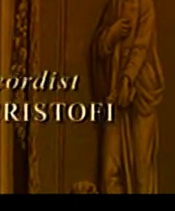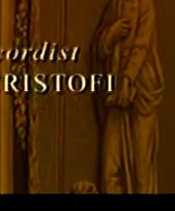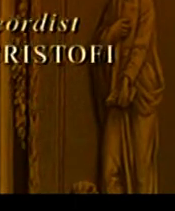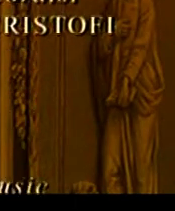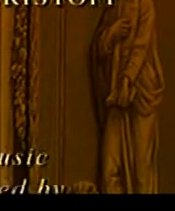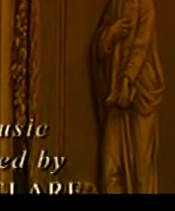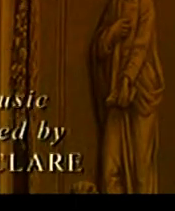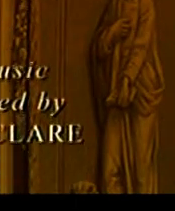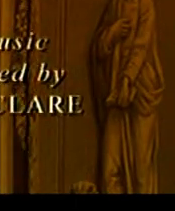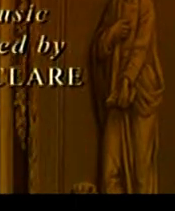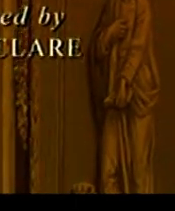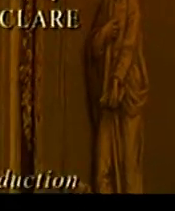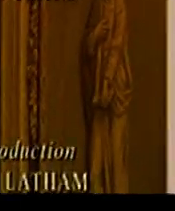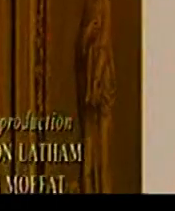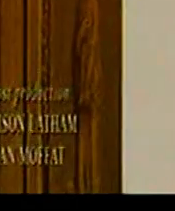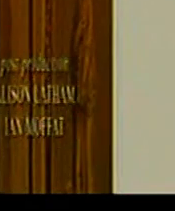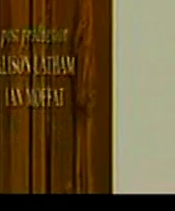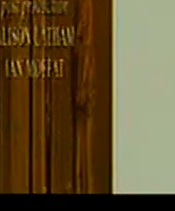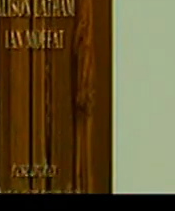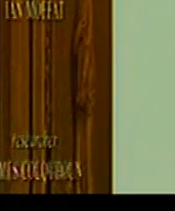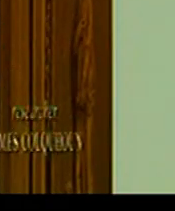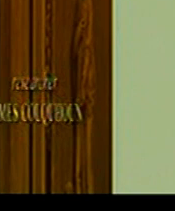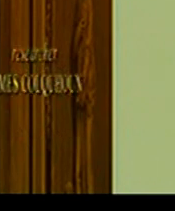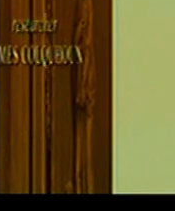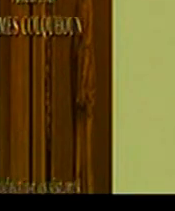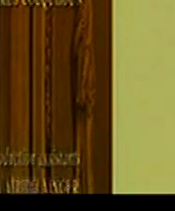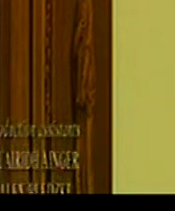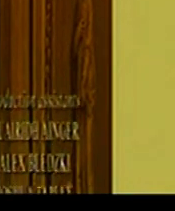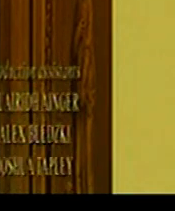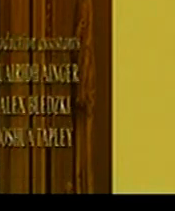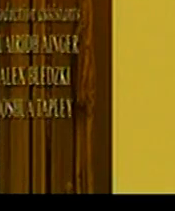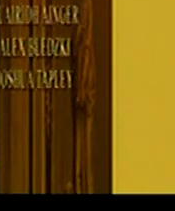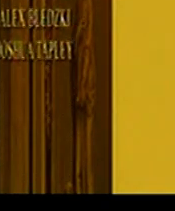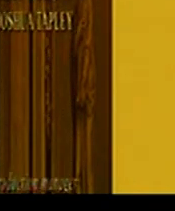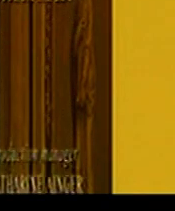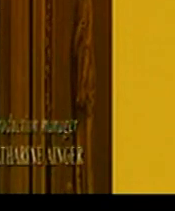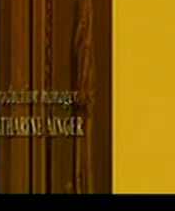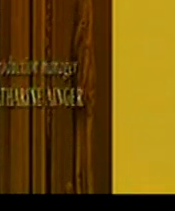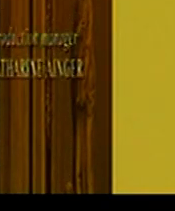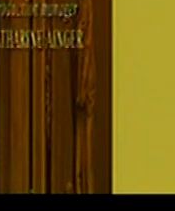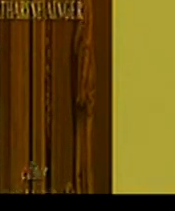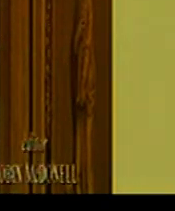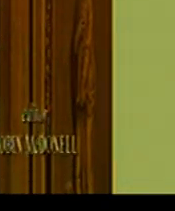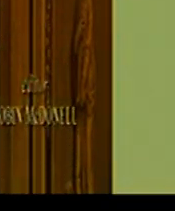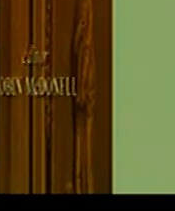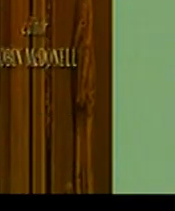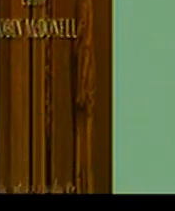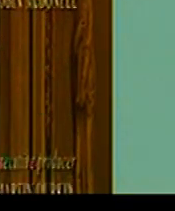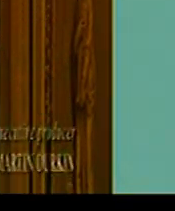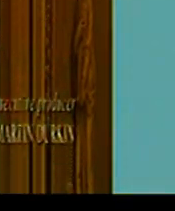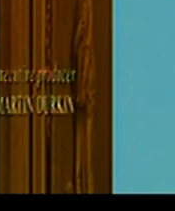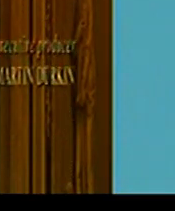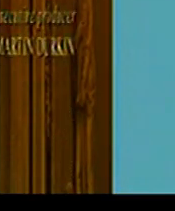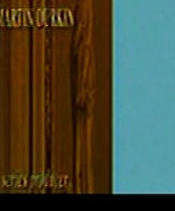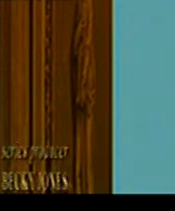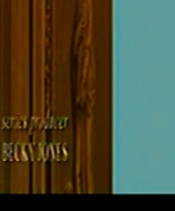It's the last in the series of John Osborne in The Gift of Friendship on Tuesday night at 7.15, which features unique film of Laurence Olivier and